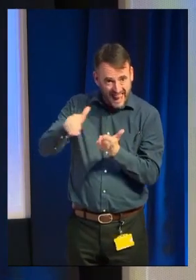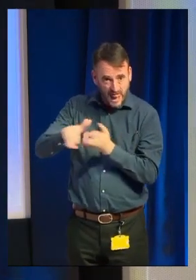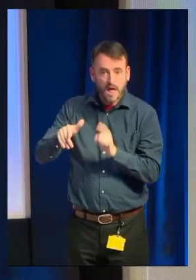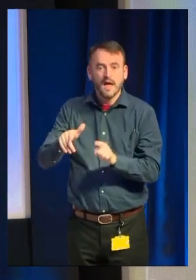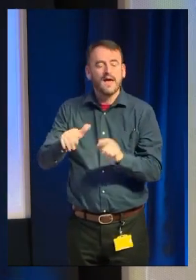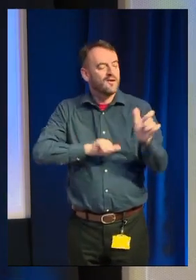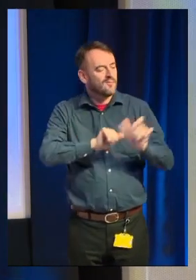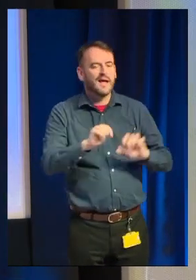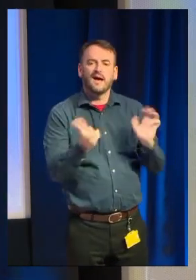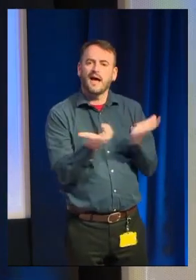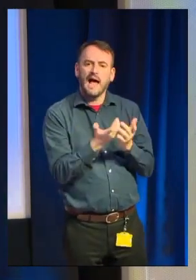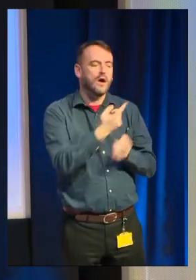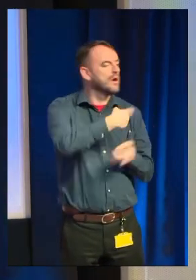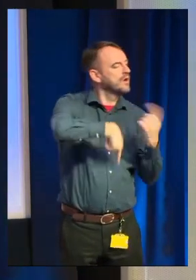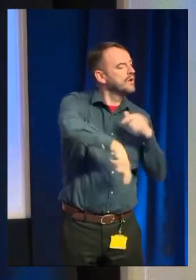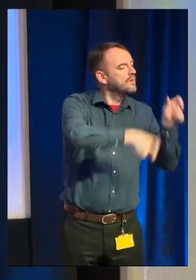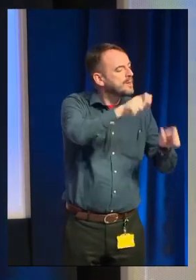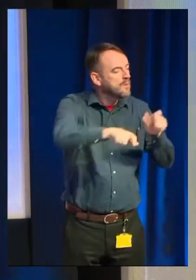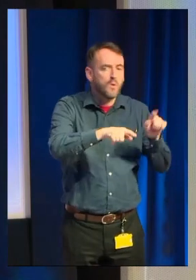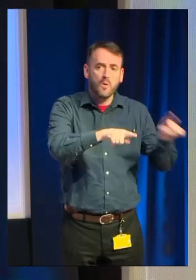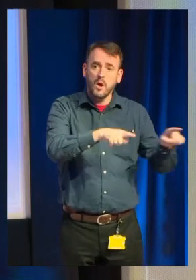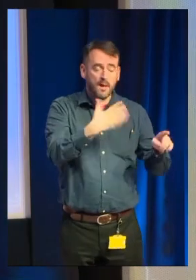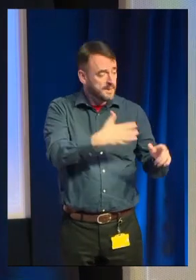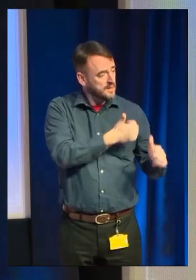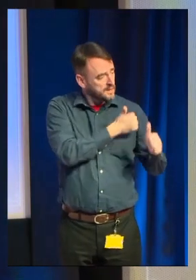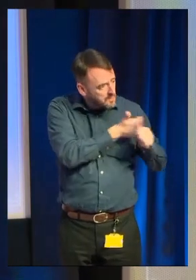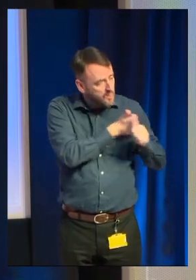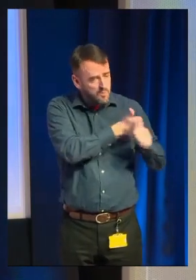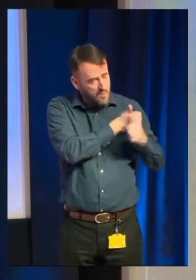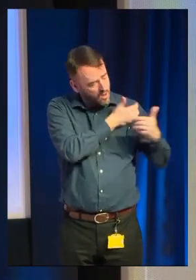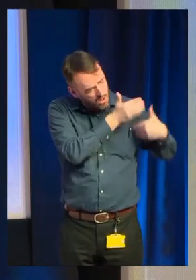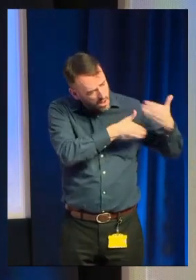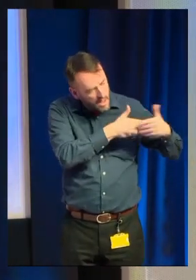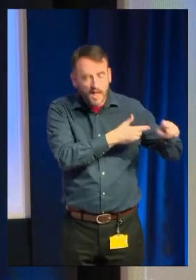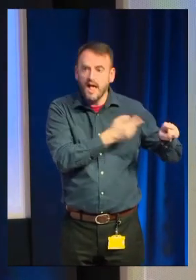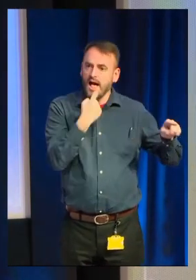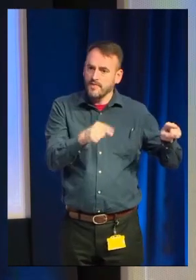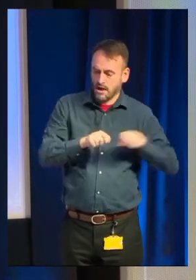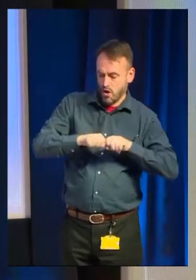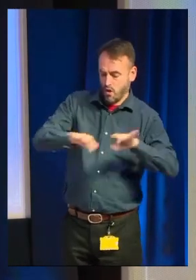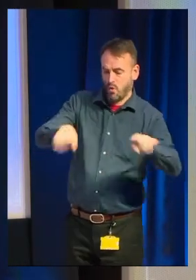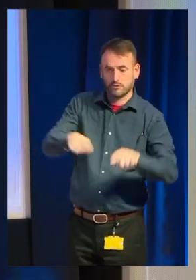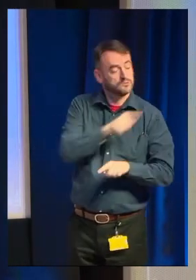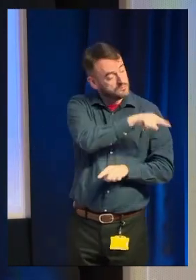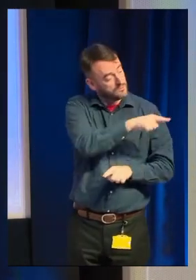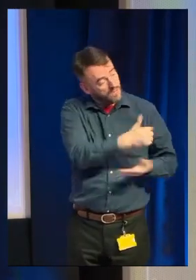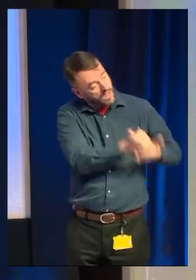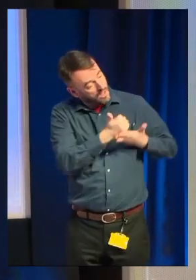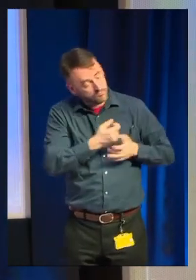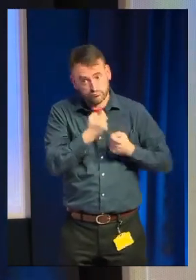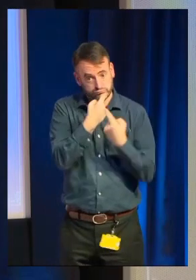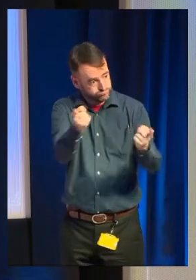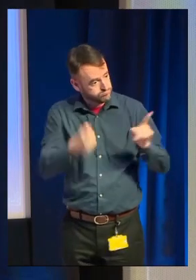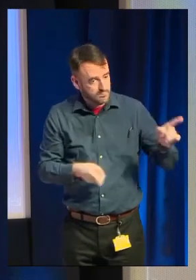been supporting you all along to speak up on your behalf when you launch. The volume of conversation that you create will,